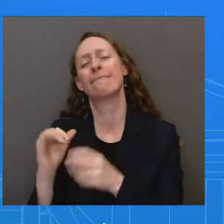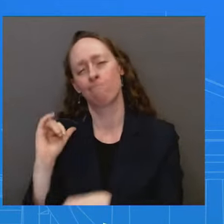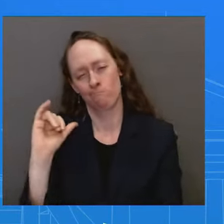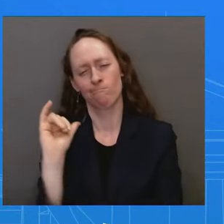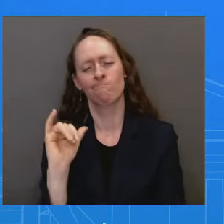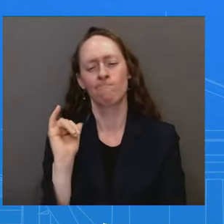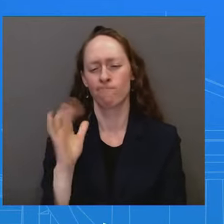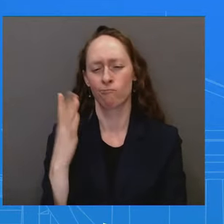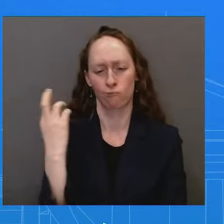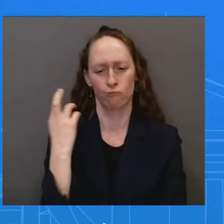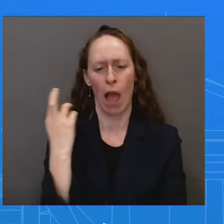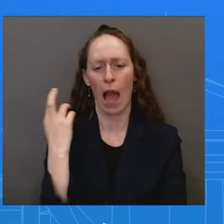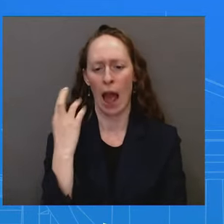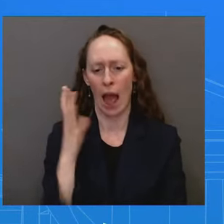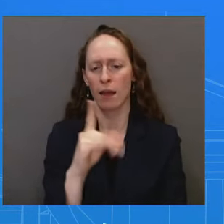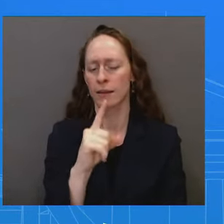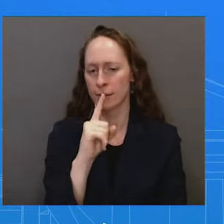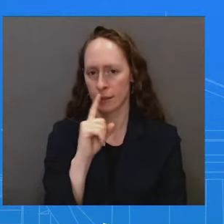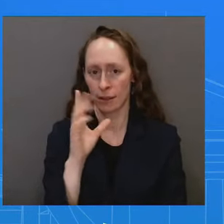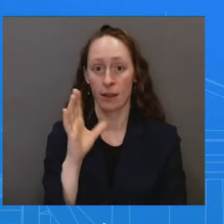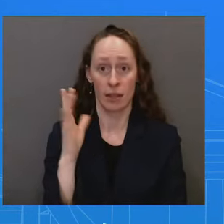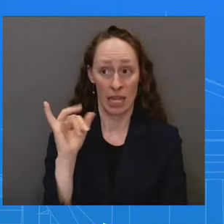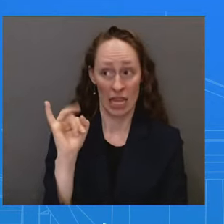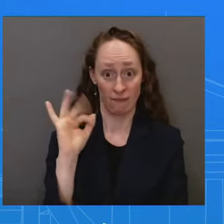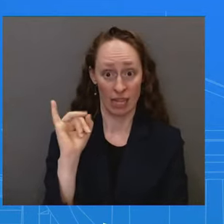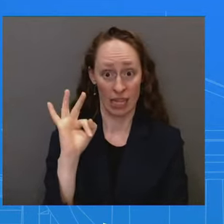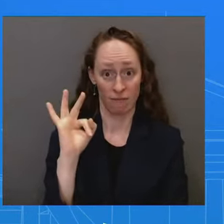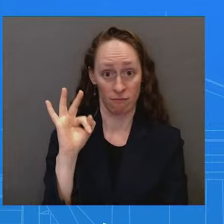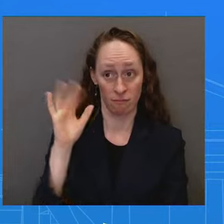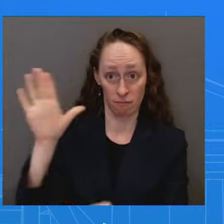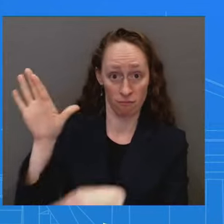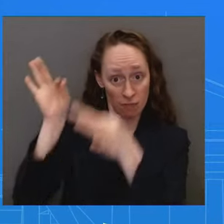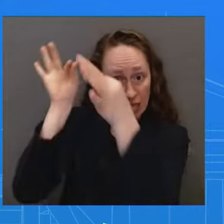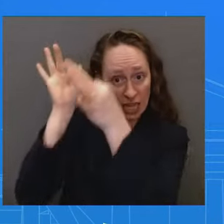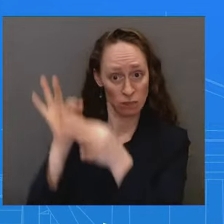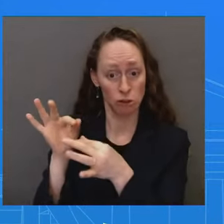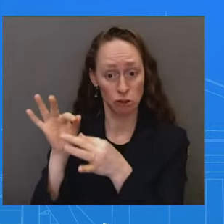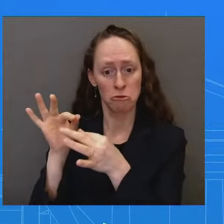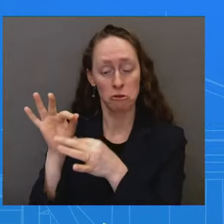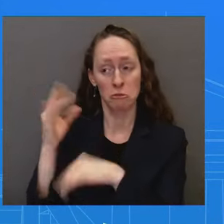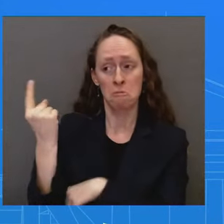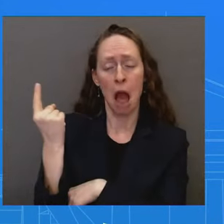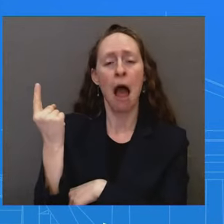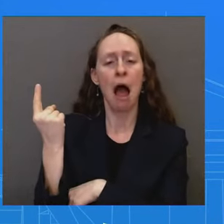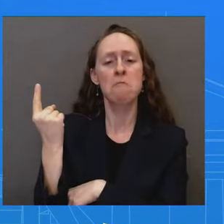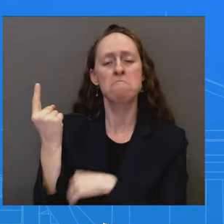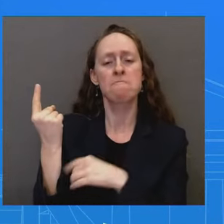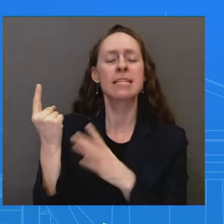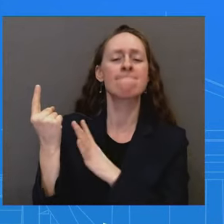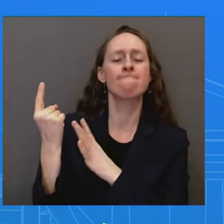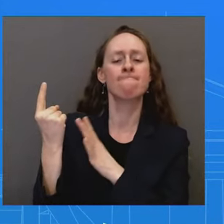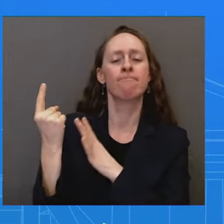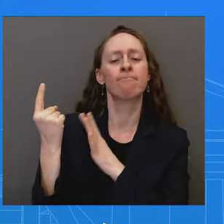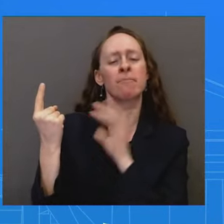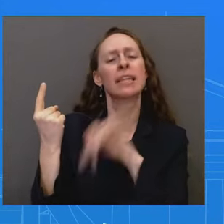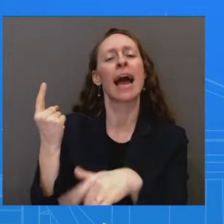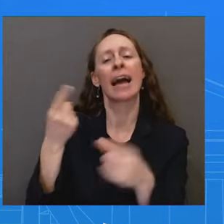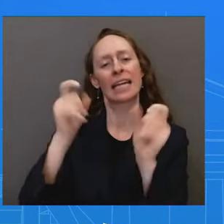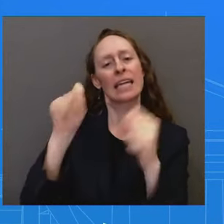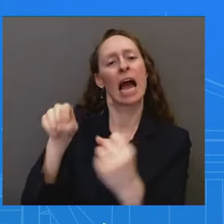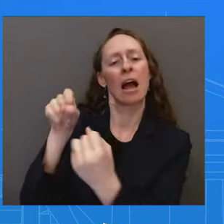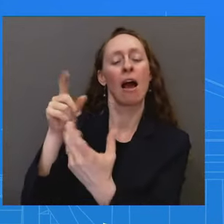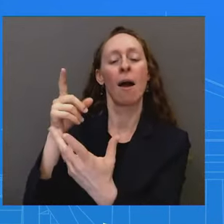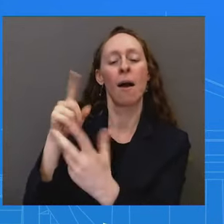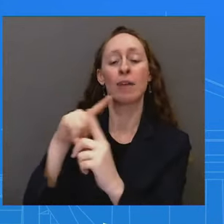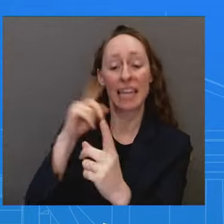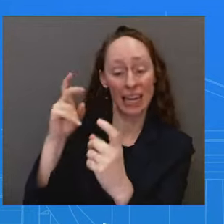your question has merit and certainly is a fair one. I don't think it's a fair one because that's not what happened here, Peter. What happened here is the secretary